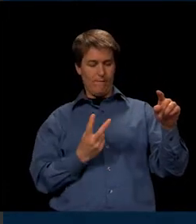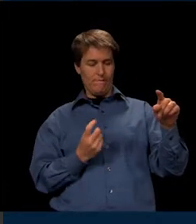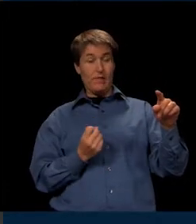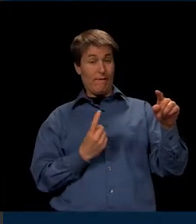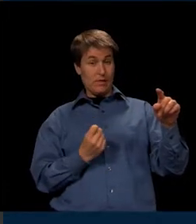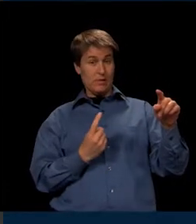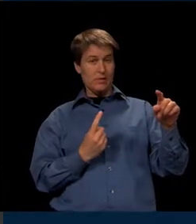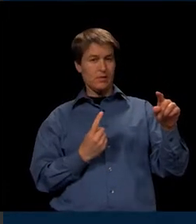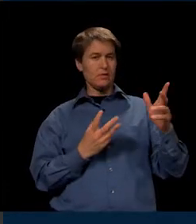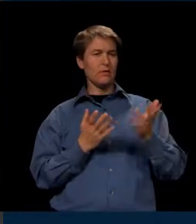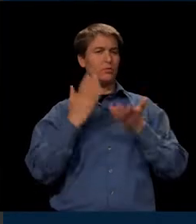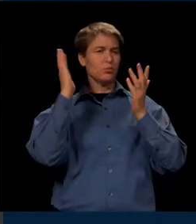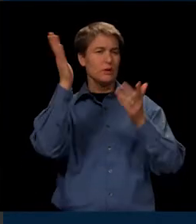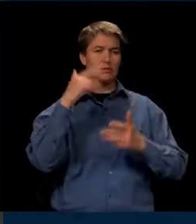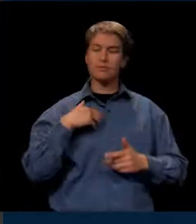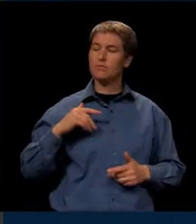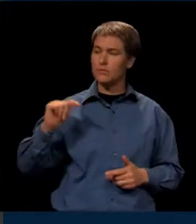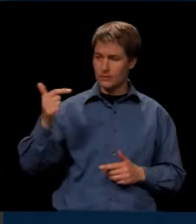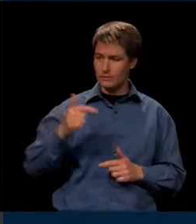presented. Second.